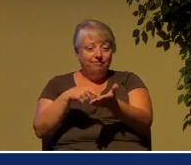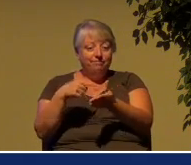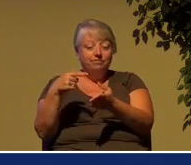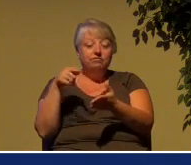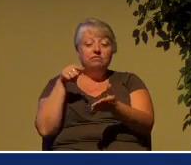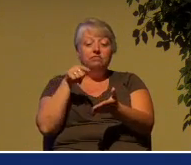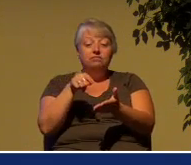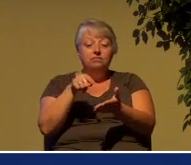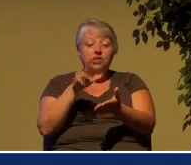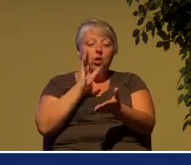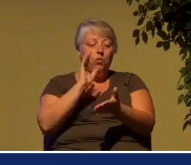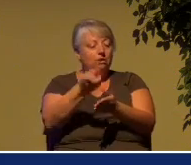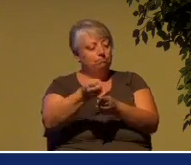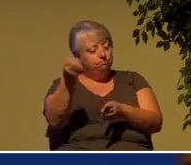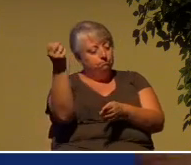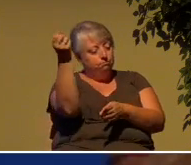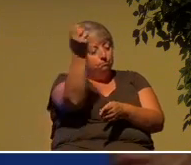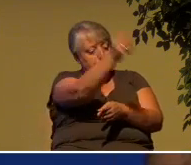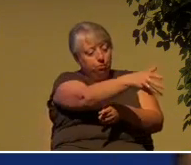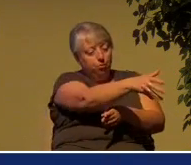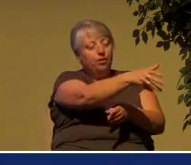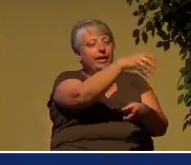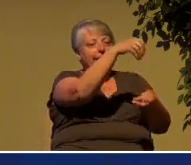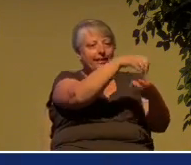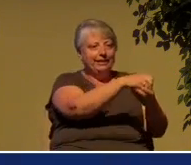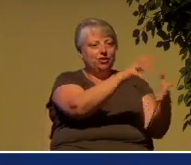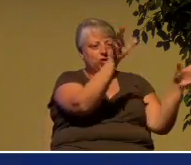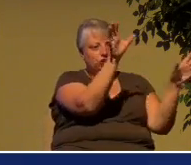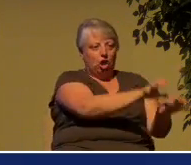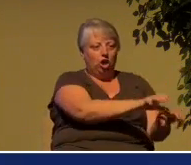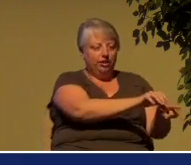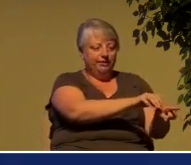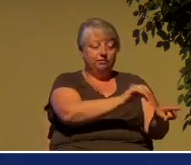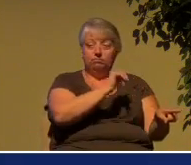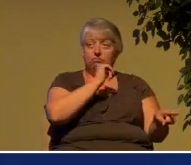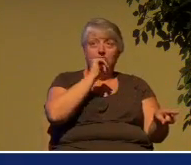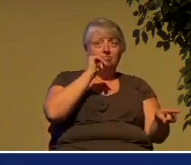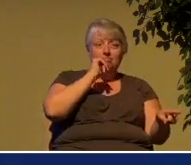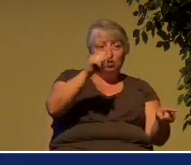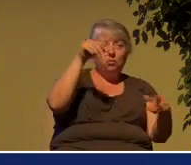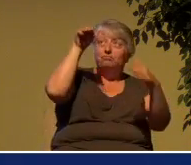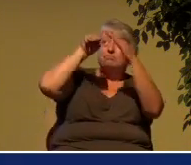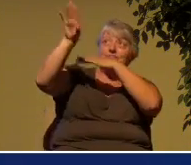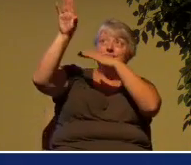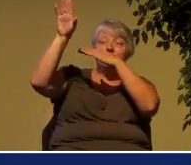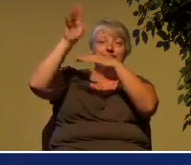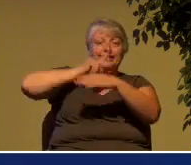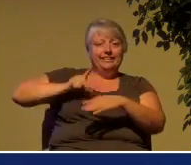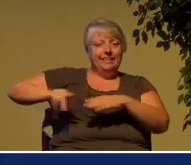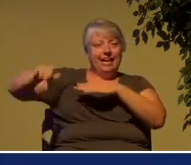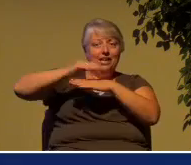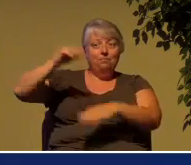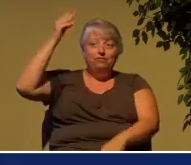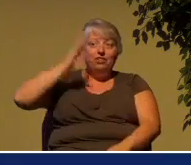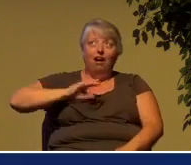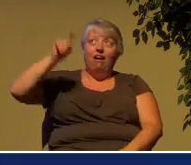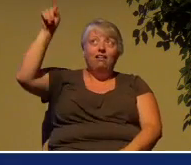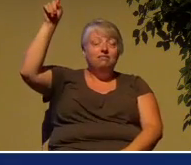because they will not inherit the kingdom of God. But those who are the children of God,